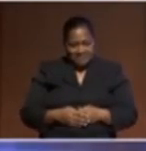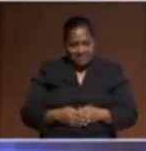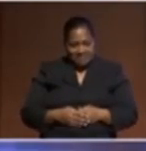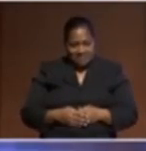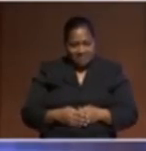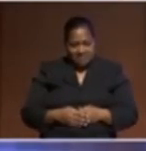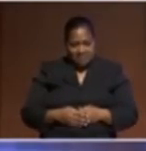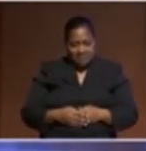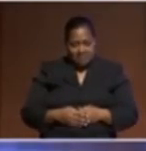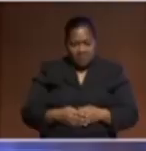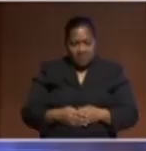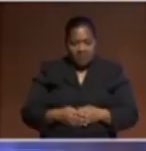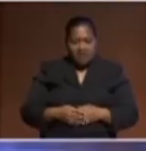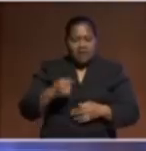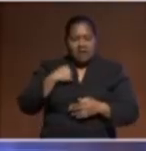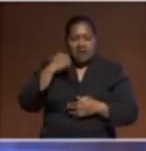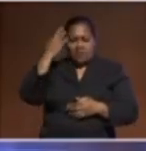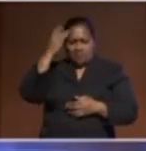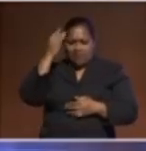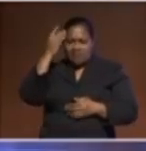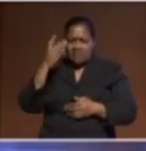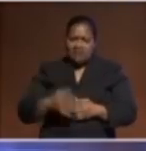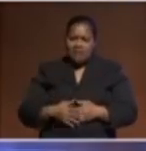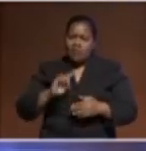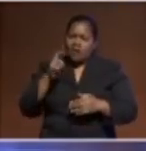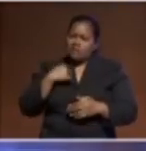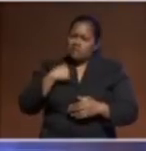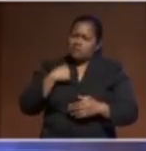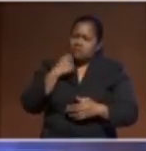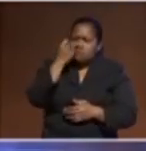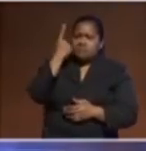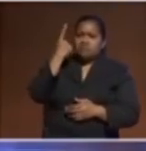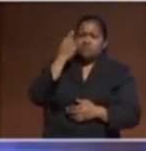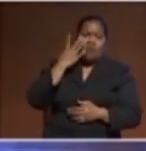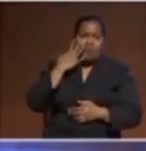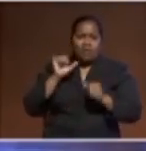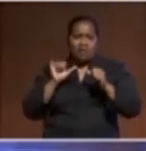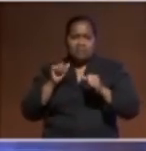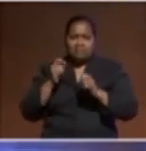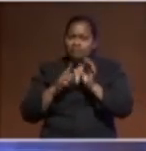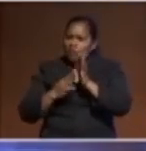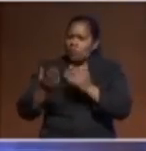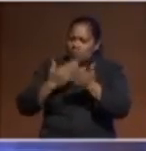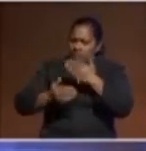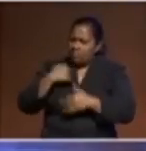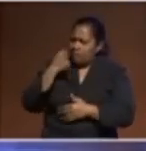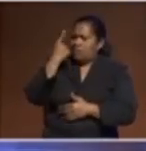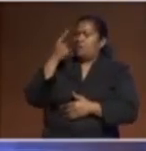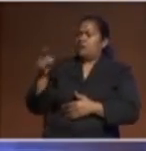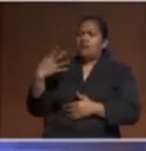As I was listening to you speak, it made me realize, again, it just reinforced for me the connection between